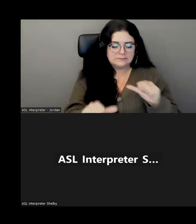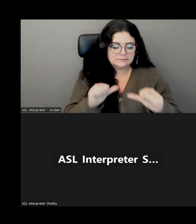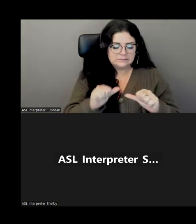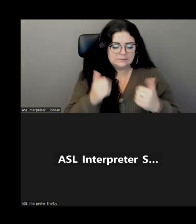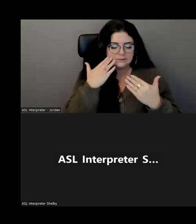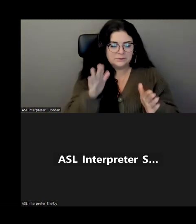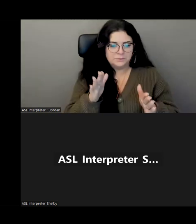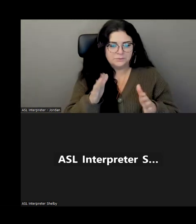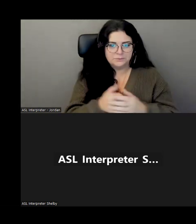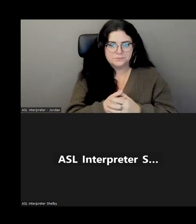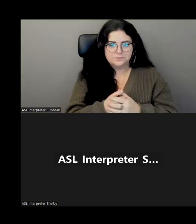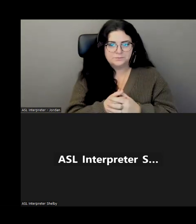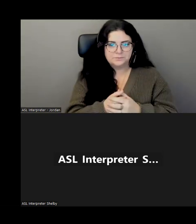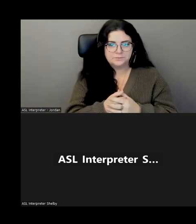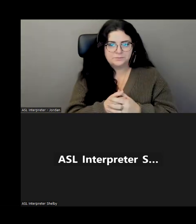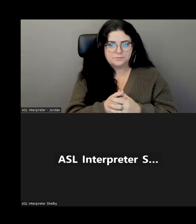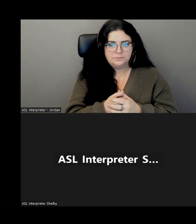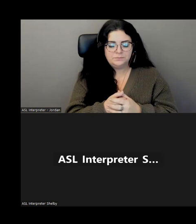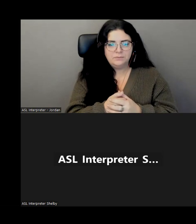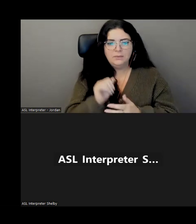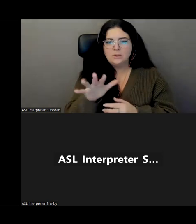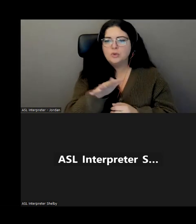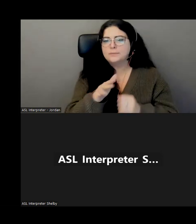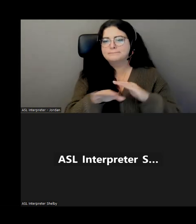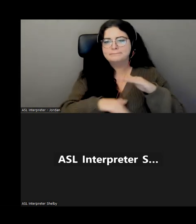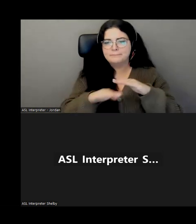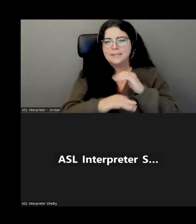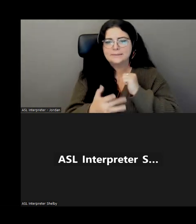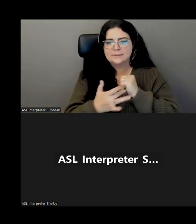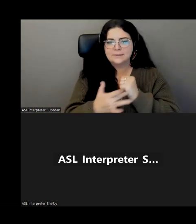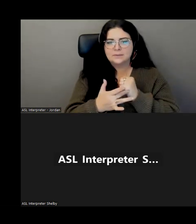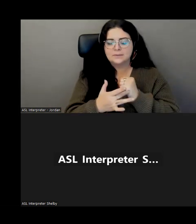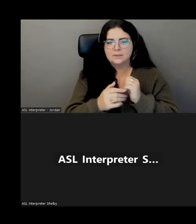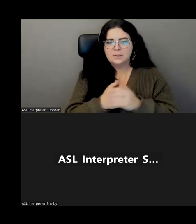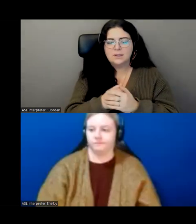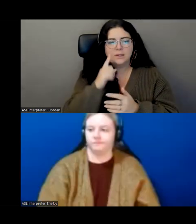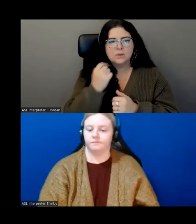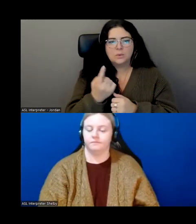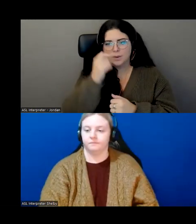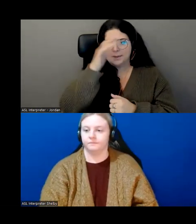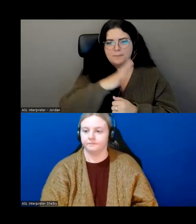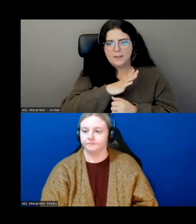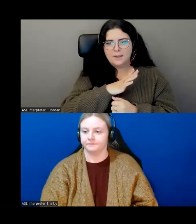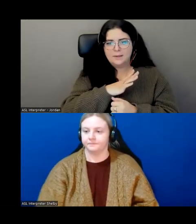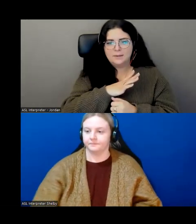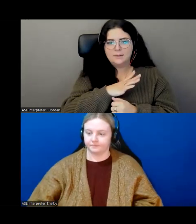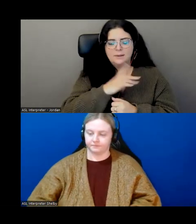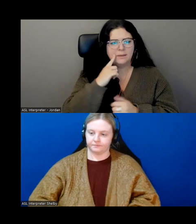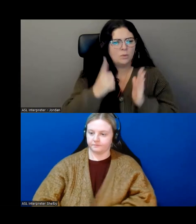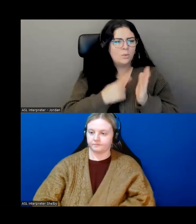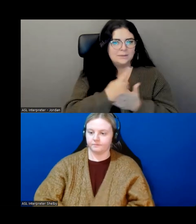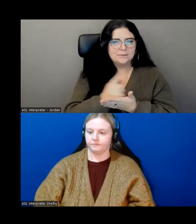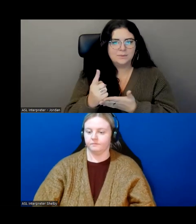them, especially your basic technologies. How many times, there's this one gentleman actually who comes in at least once a week